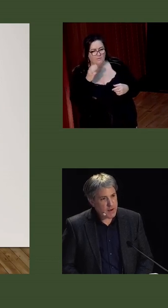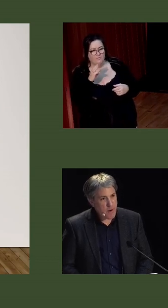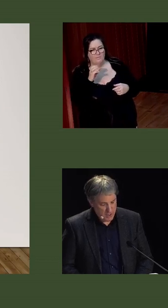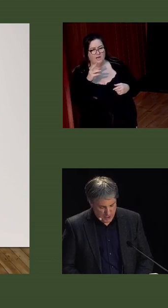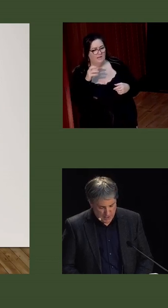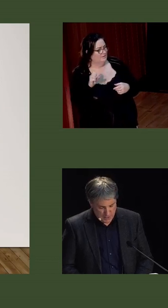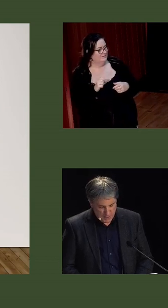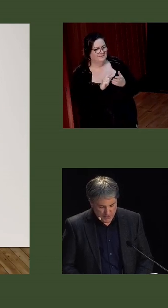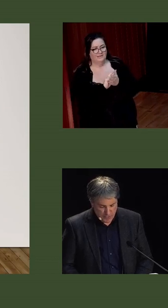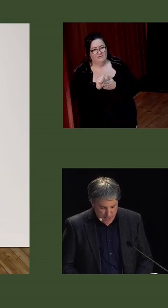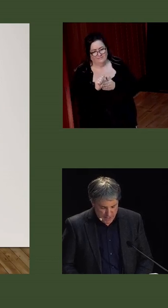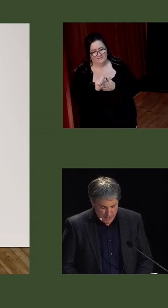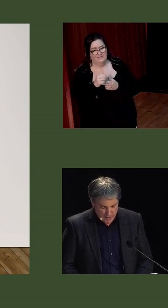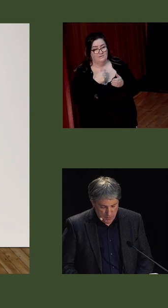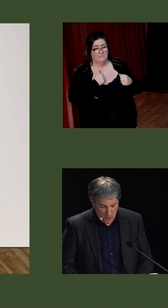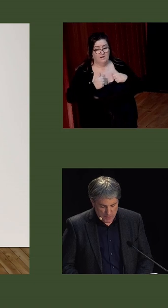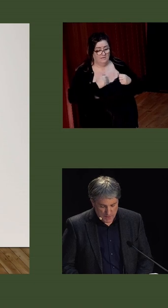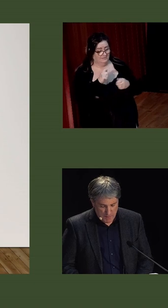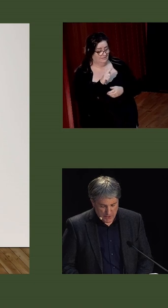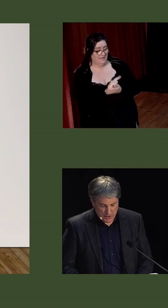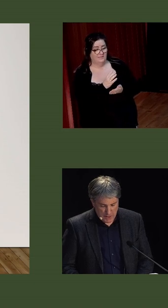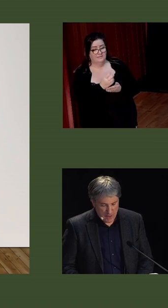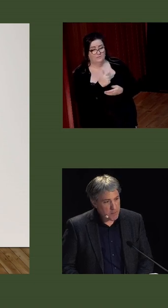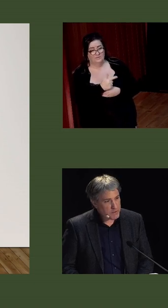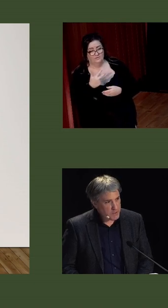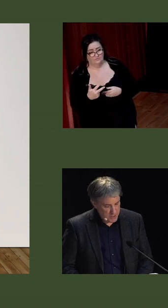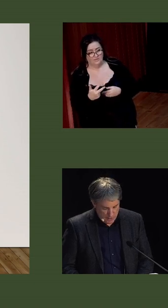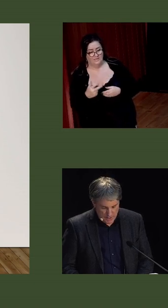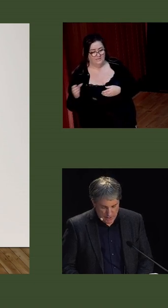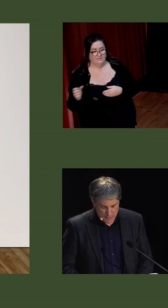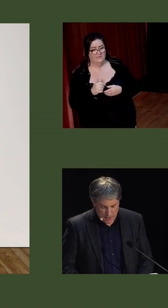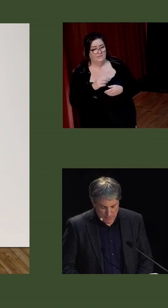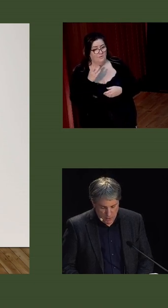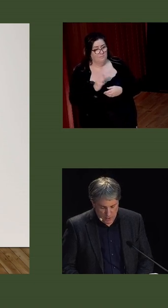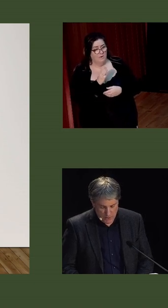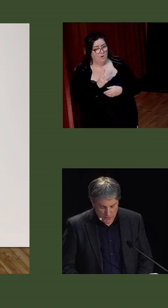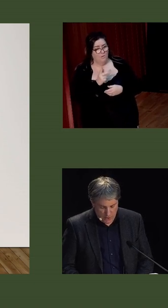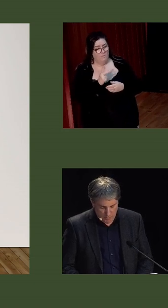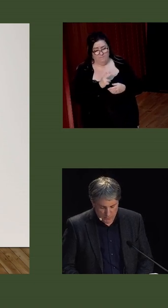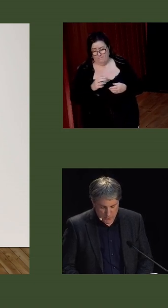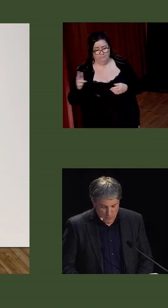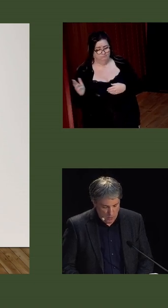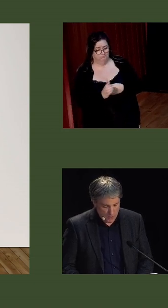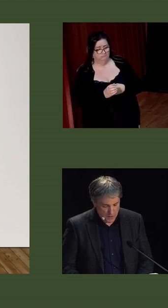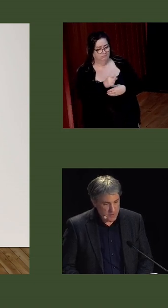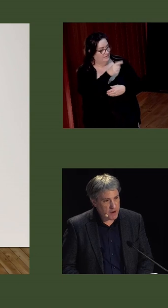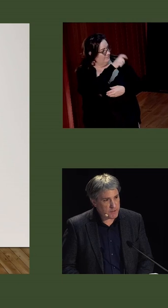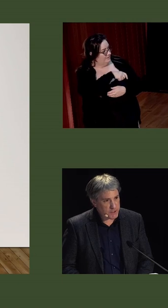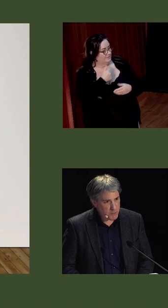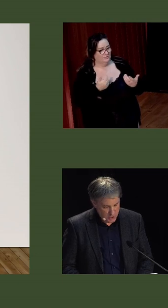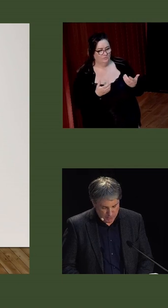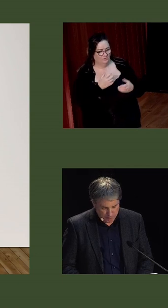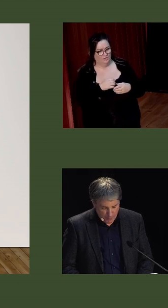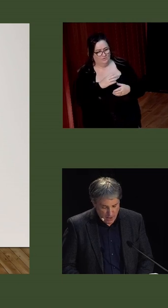And in March 1923, the Pope dispatched Monsignor Salvatore Luzio to report